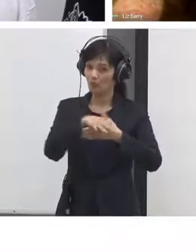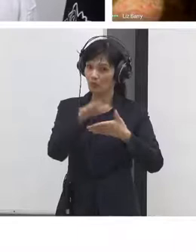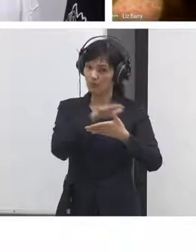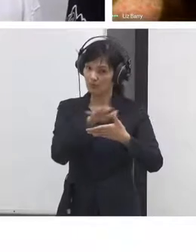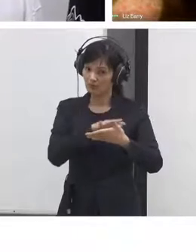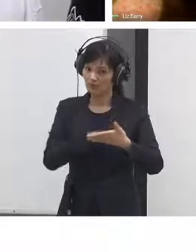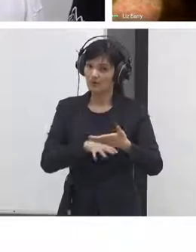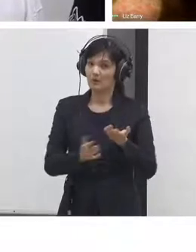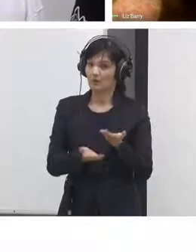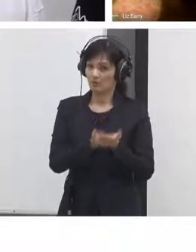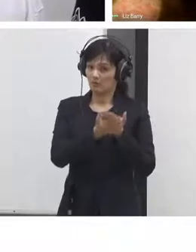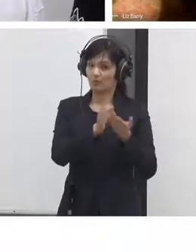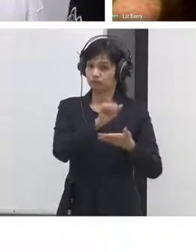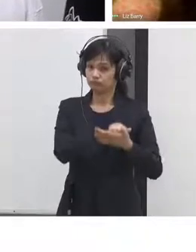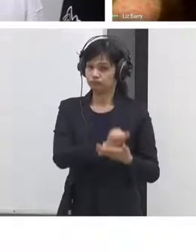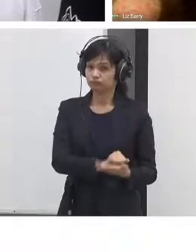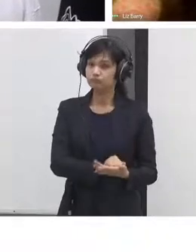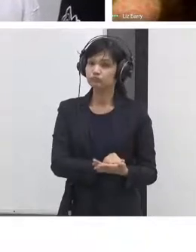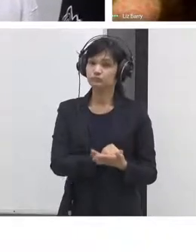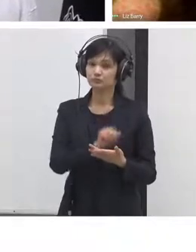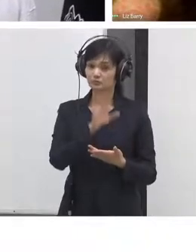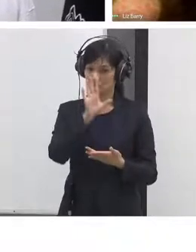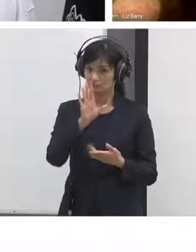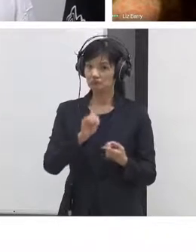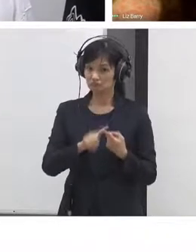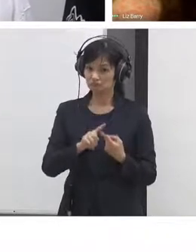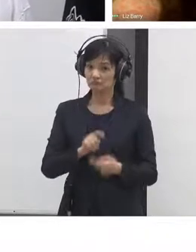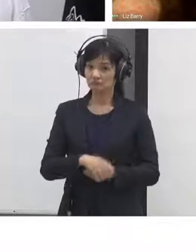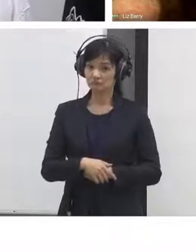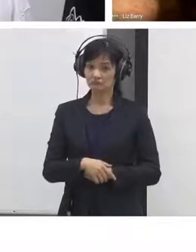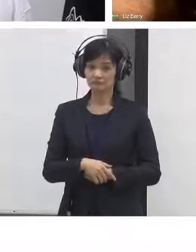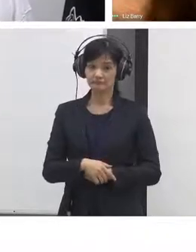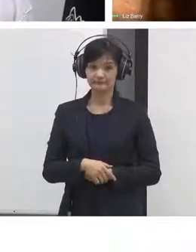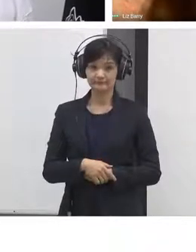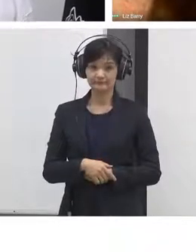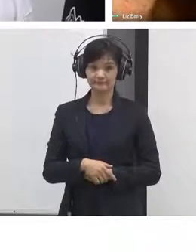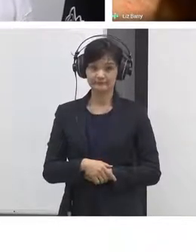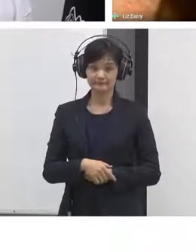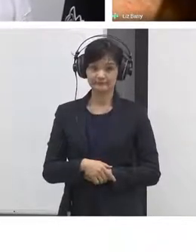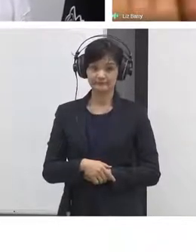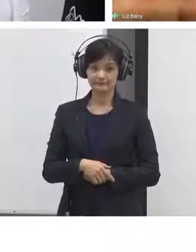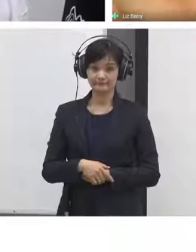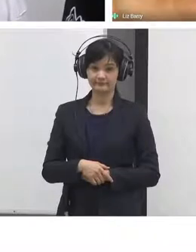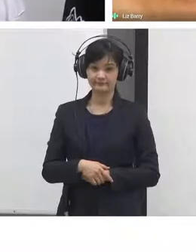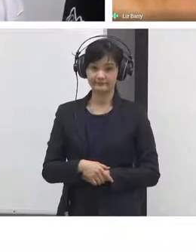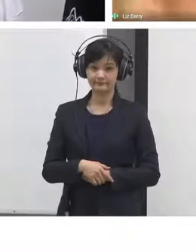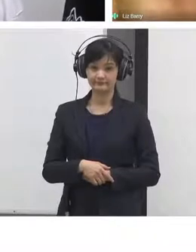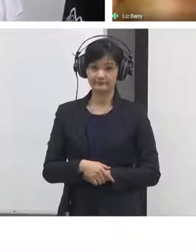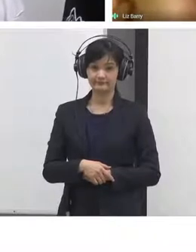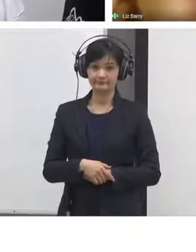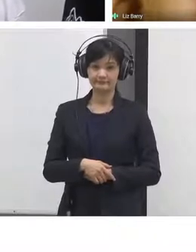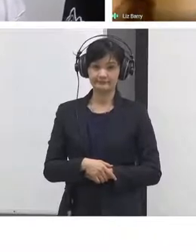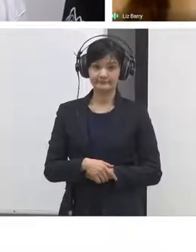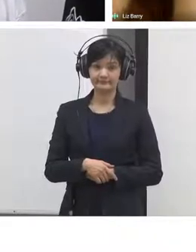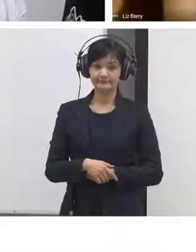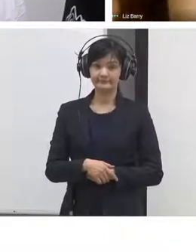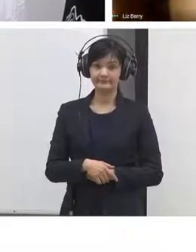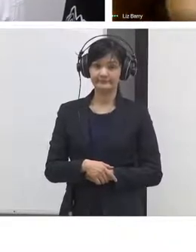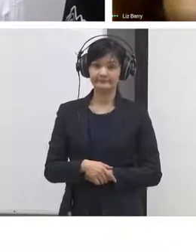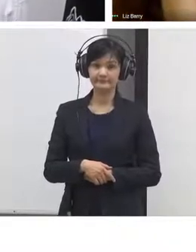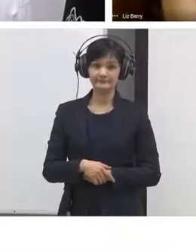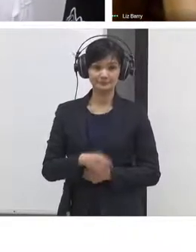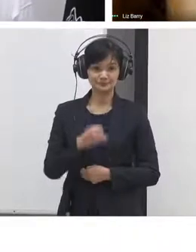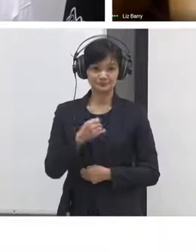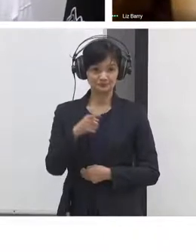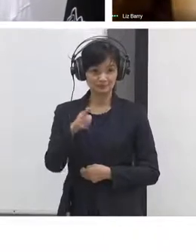I'm sorry could you repeat that again Isabel okay